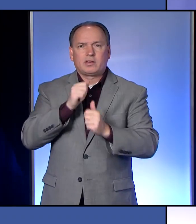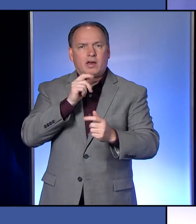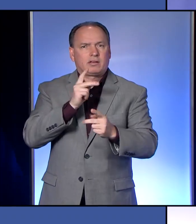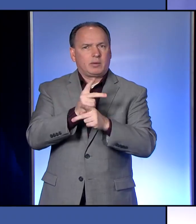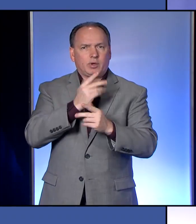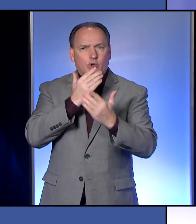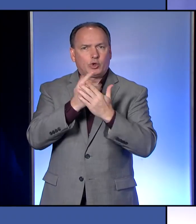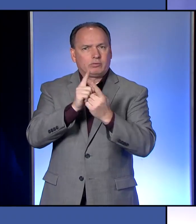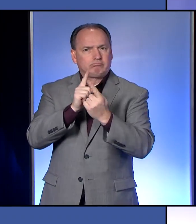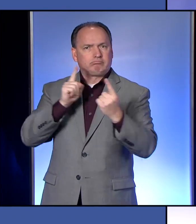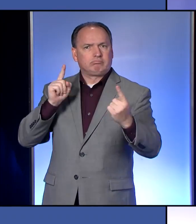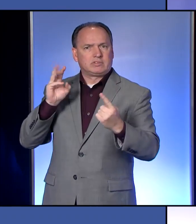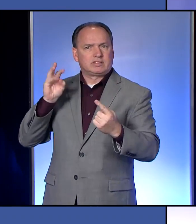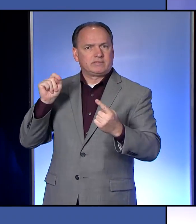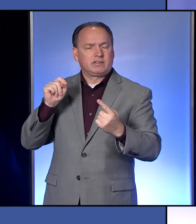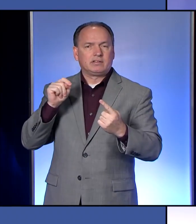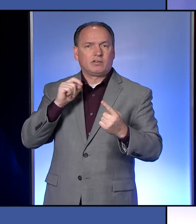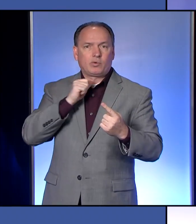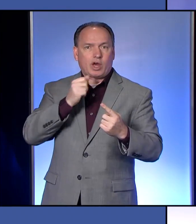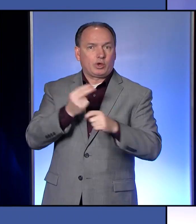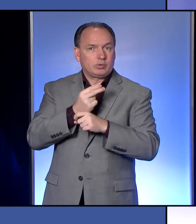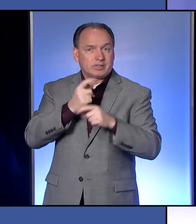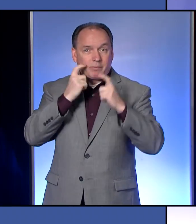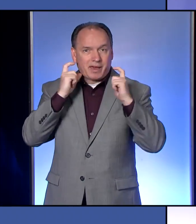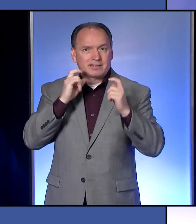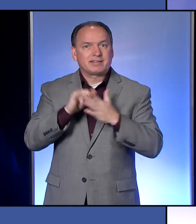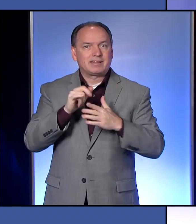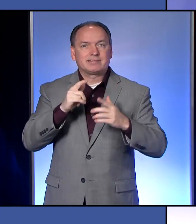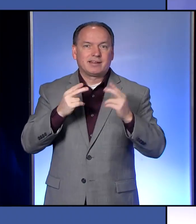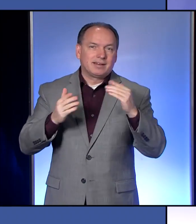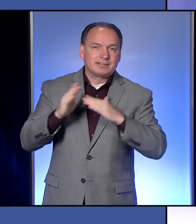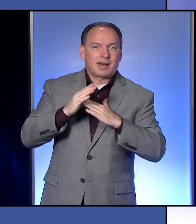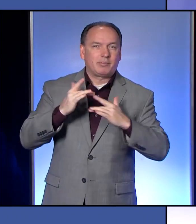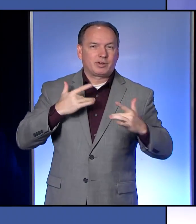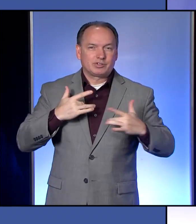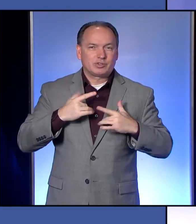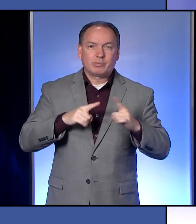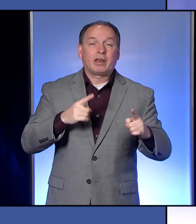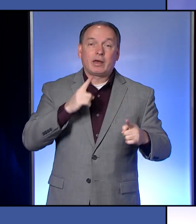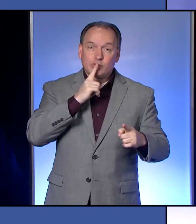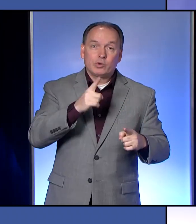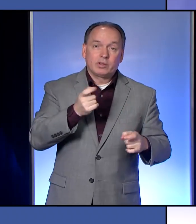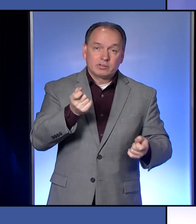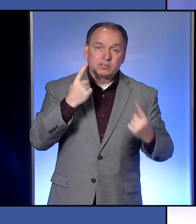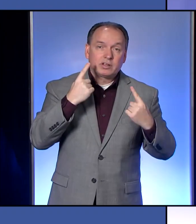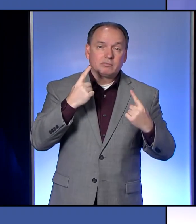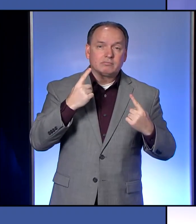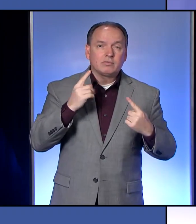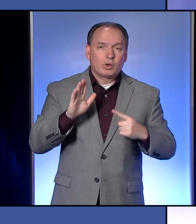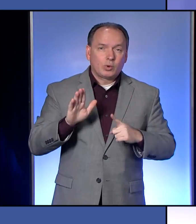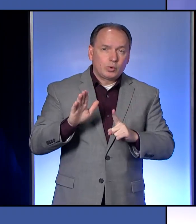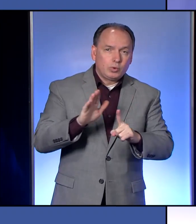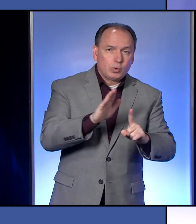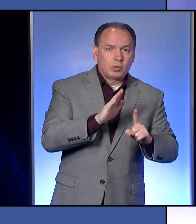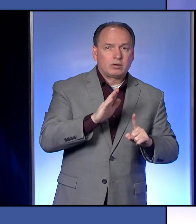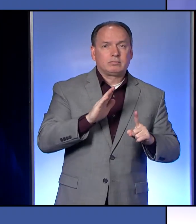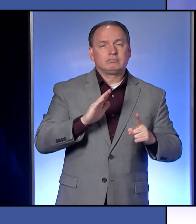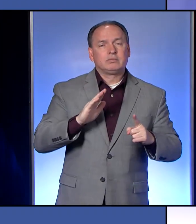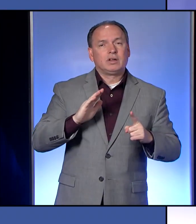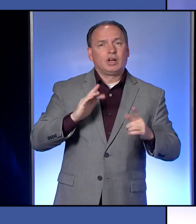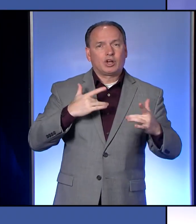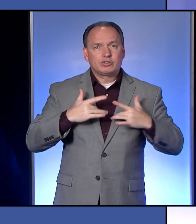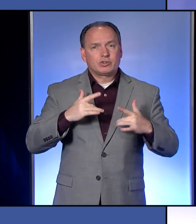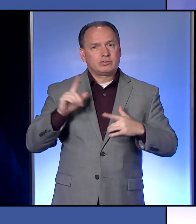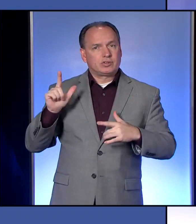six-foot distance, and you're not wearing your mask. Those are the really big concerns. But I truly understand the concerns of the people in